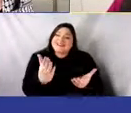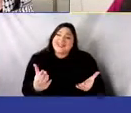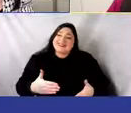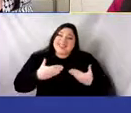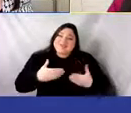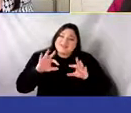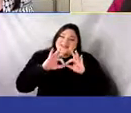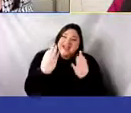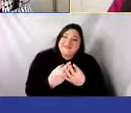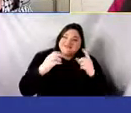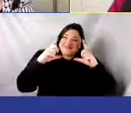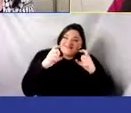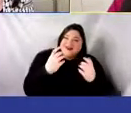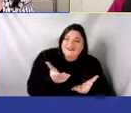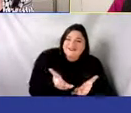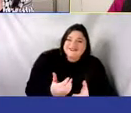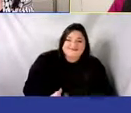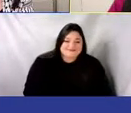Yay!